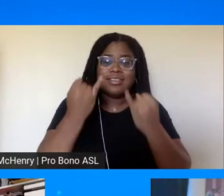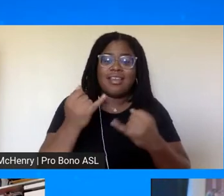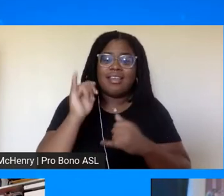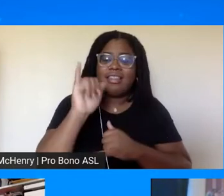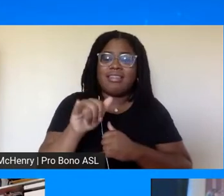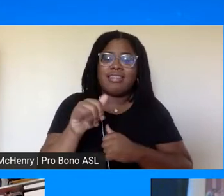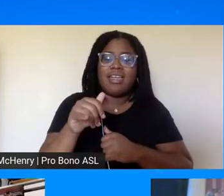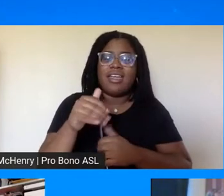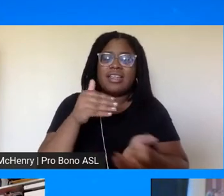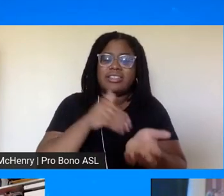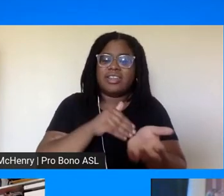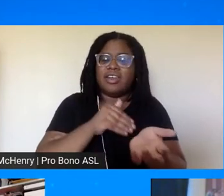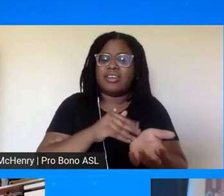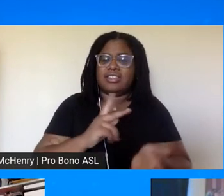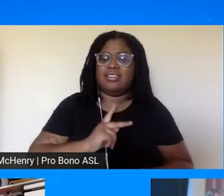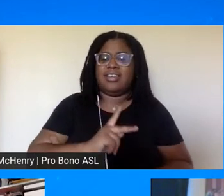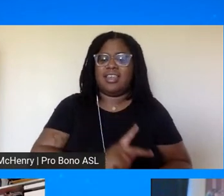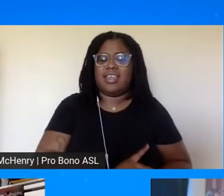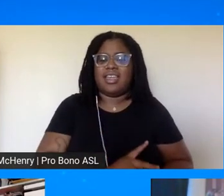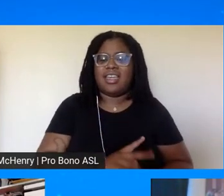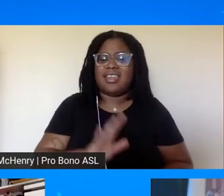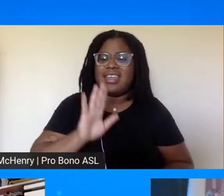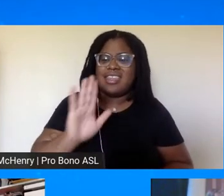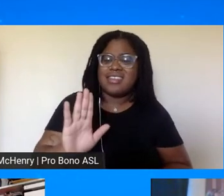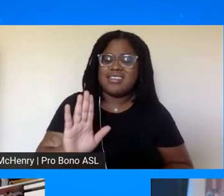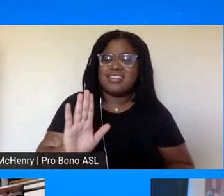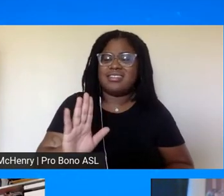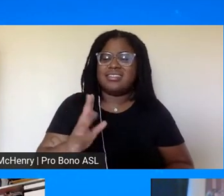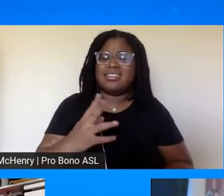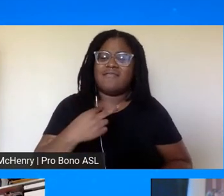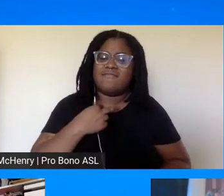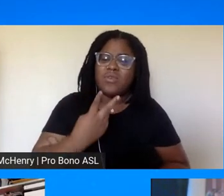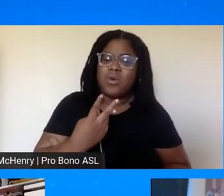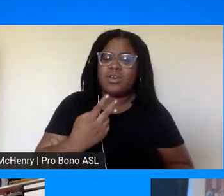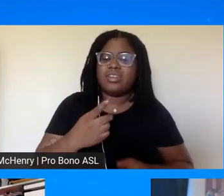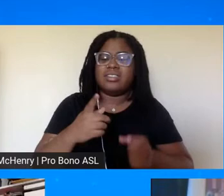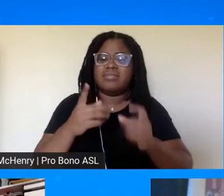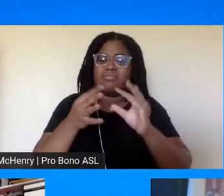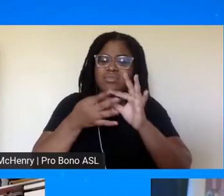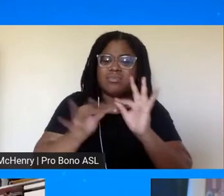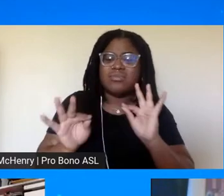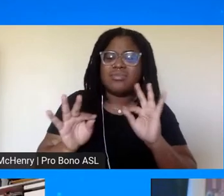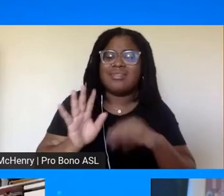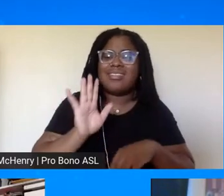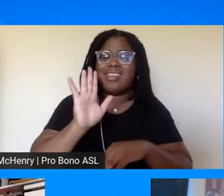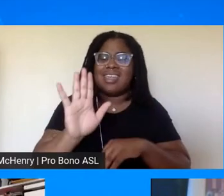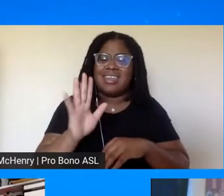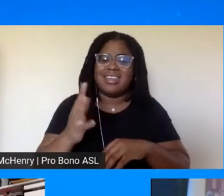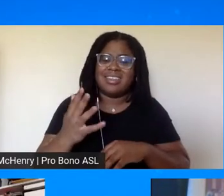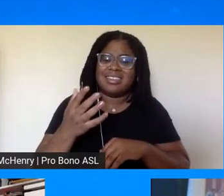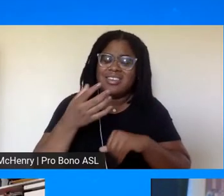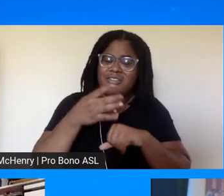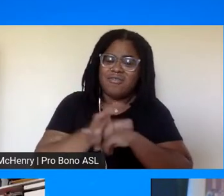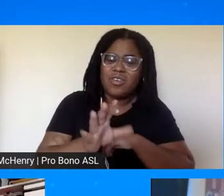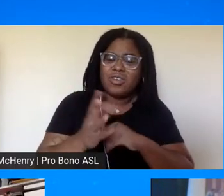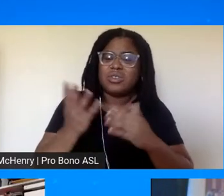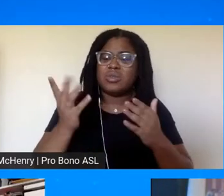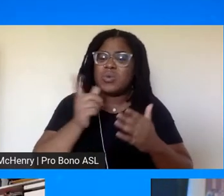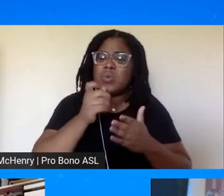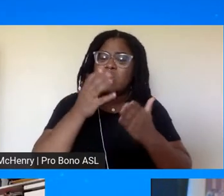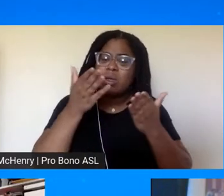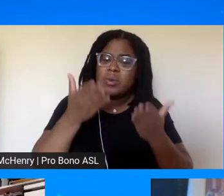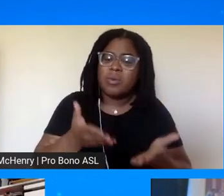king's voice that his words that that that the force of who he was needed to have